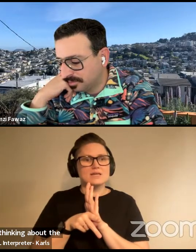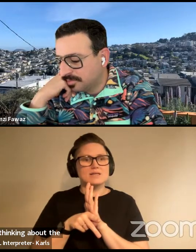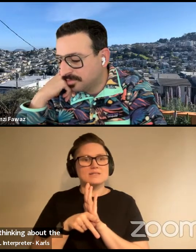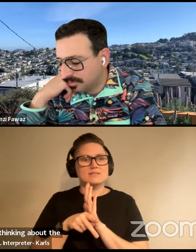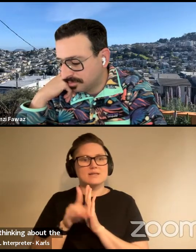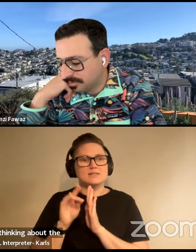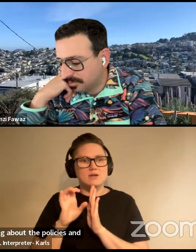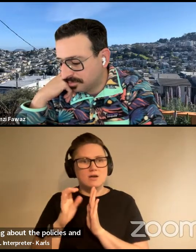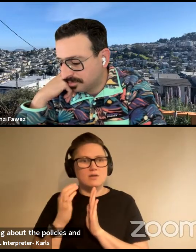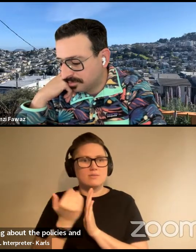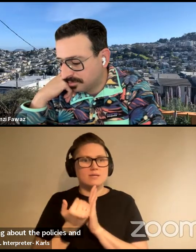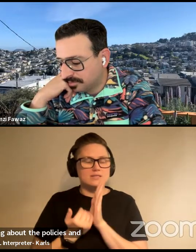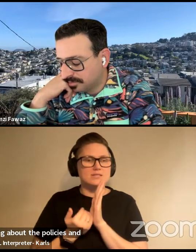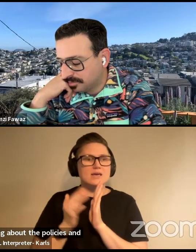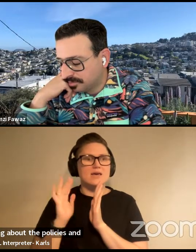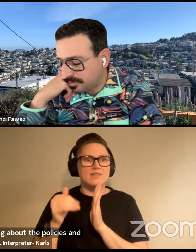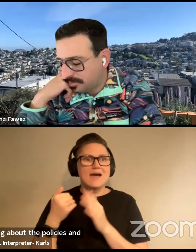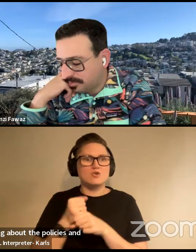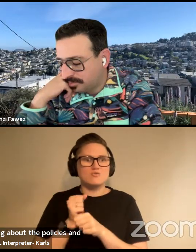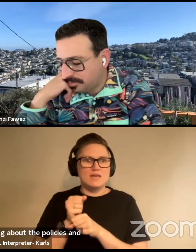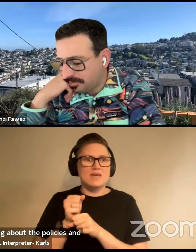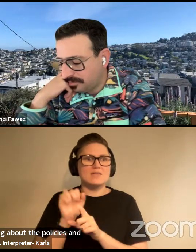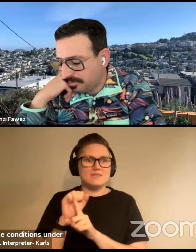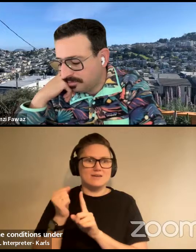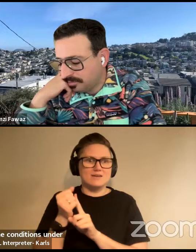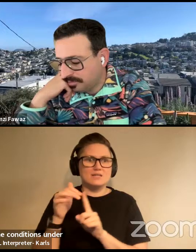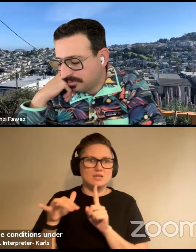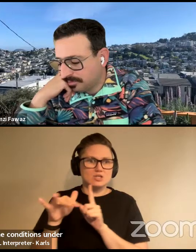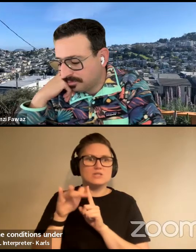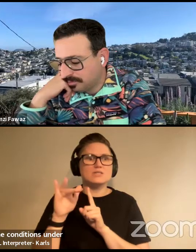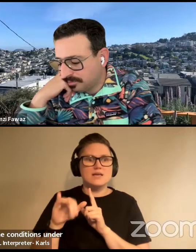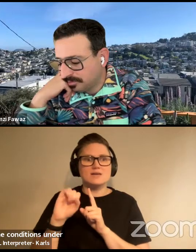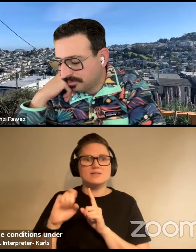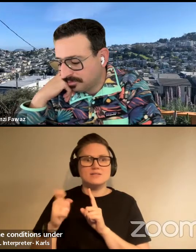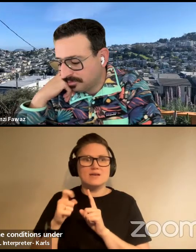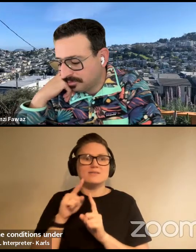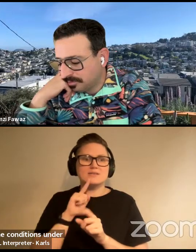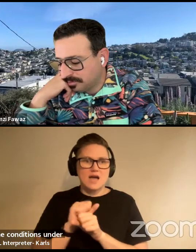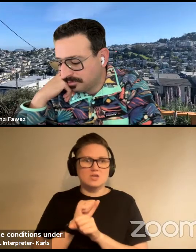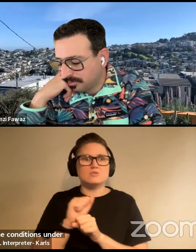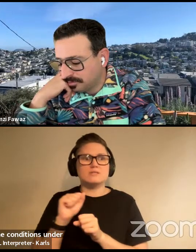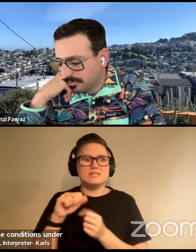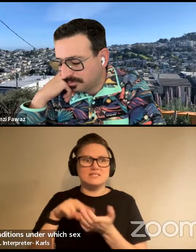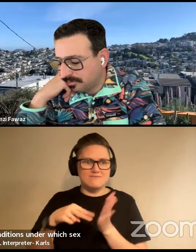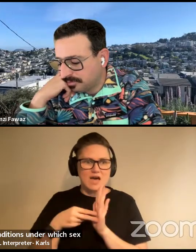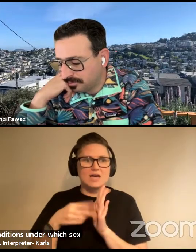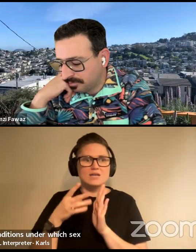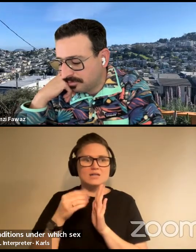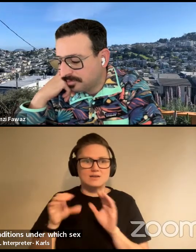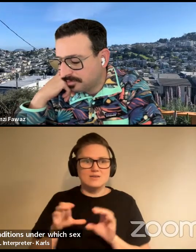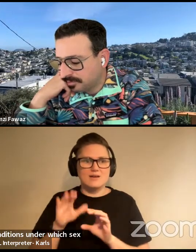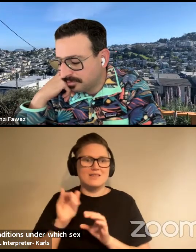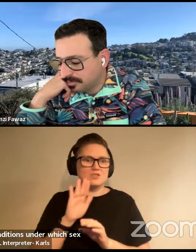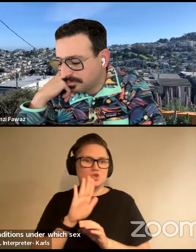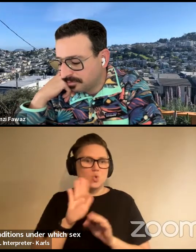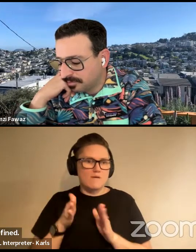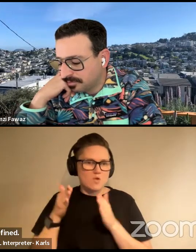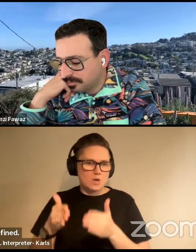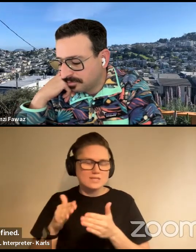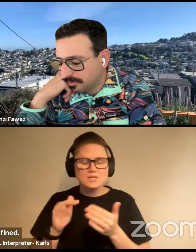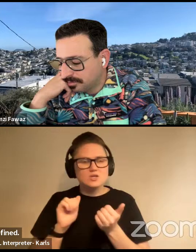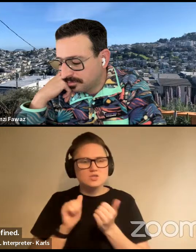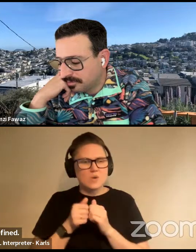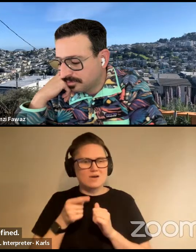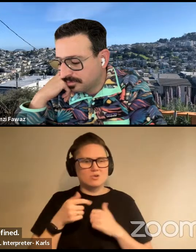create the conditions under which sex actually is defined and done, which is your focus. And how do you, how do you